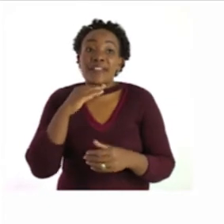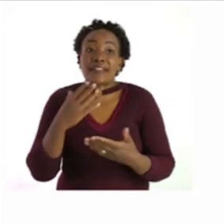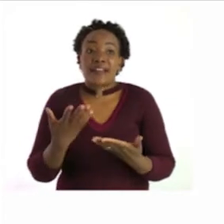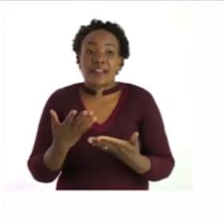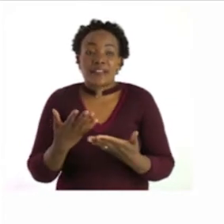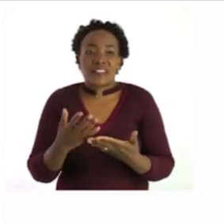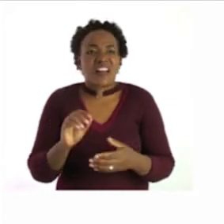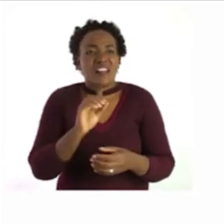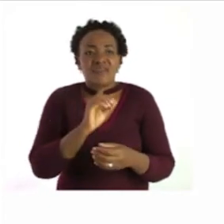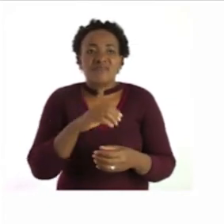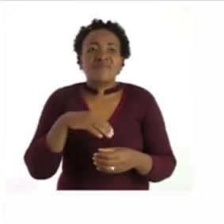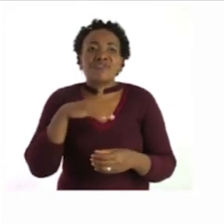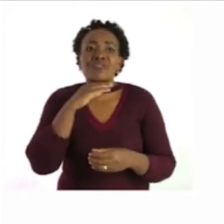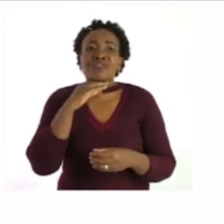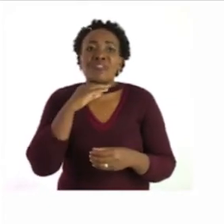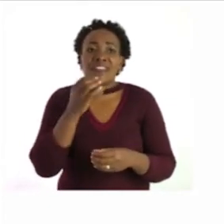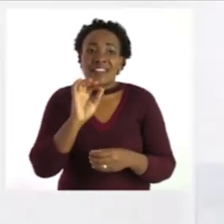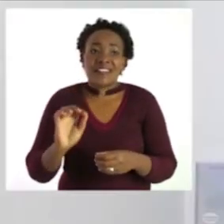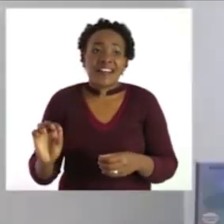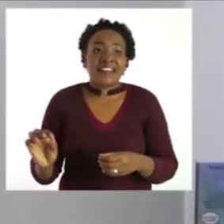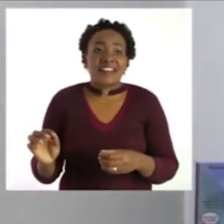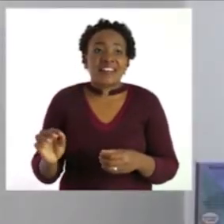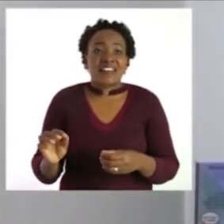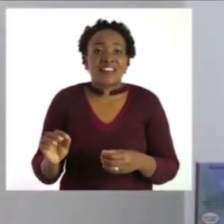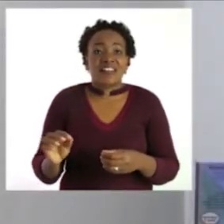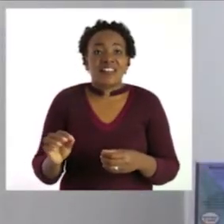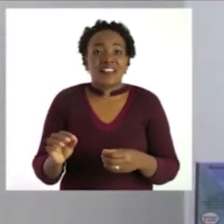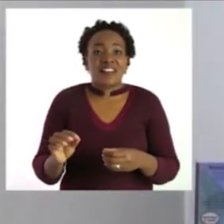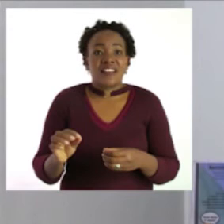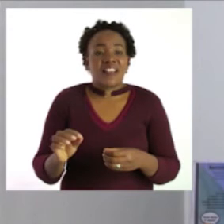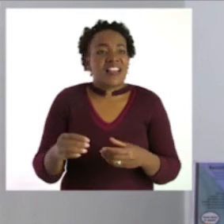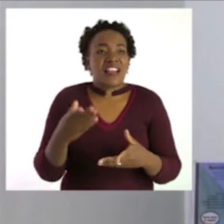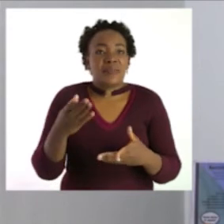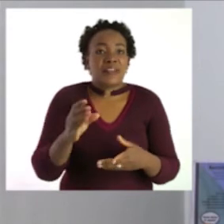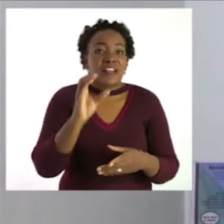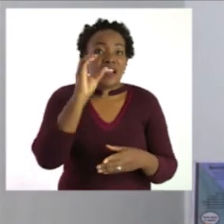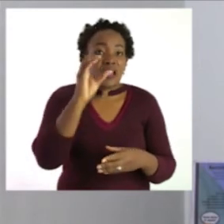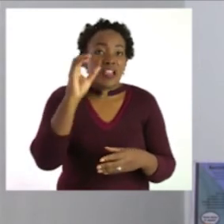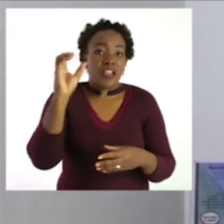creative writing can also be called composition